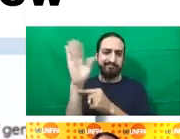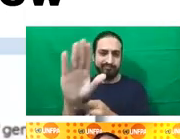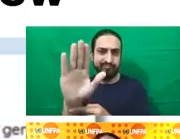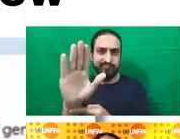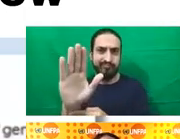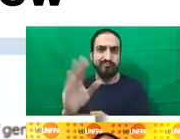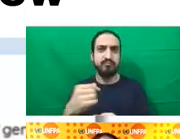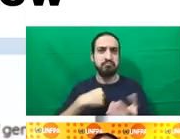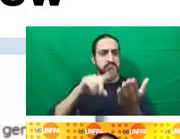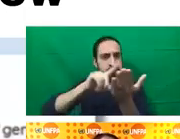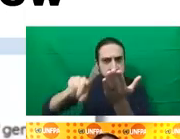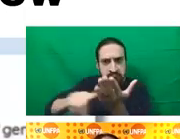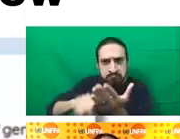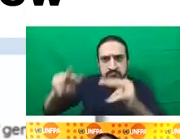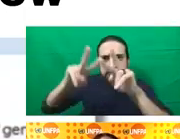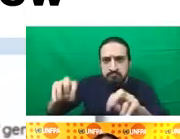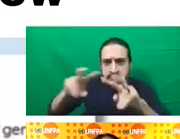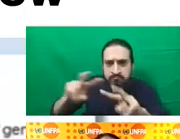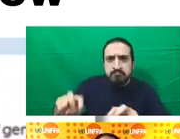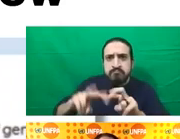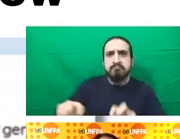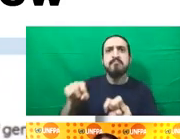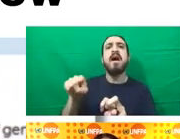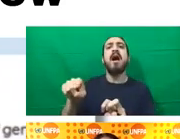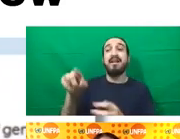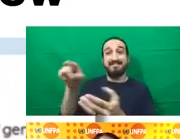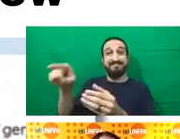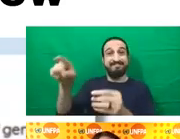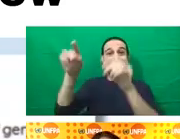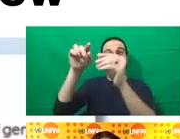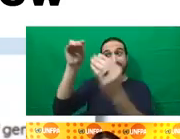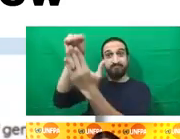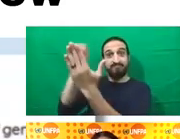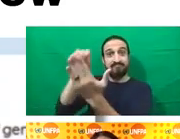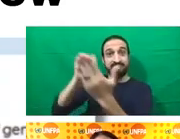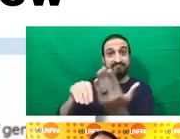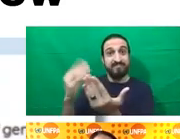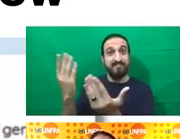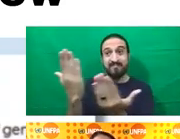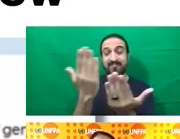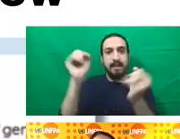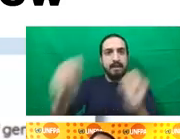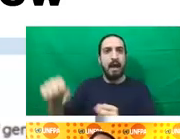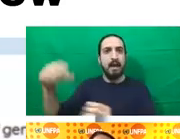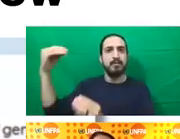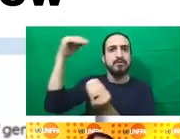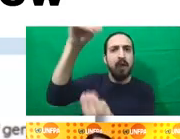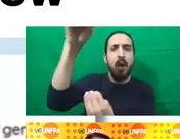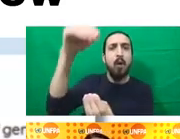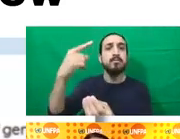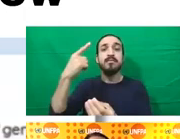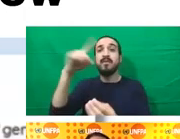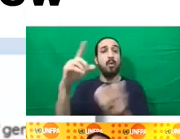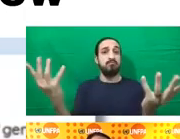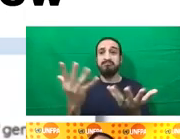document is meant to outline at the mitigation as well as the adaptation response for national action. And what we found, so we